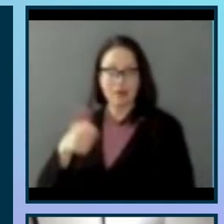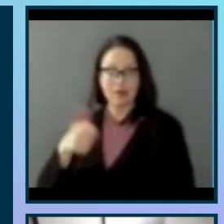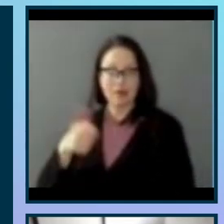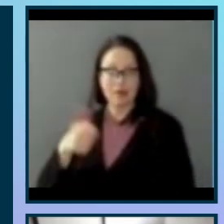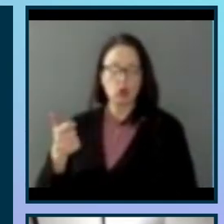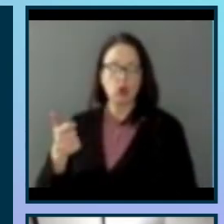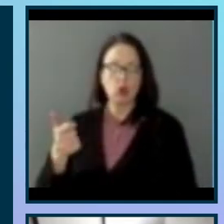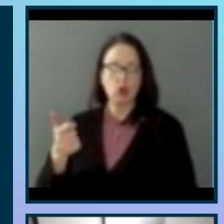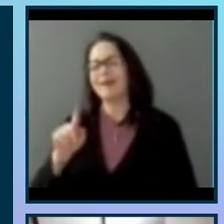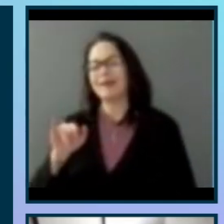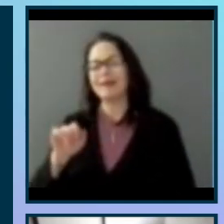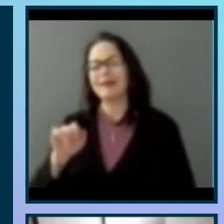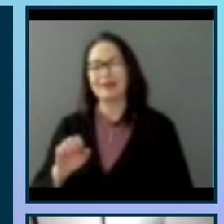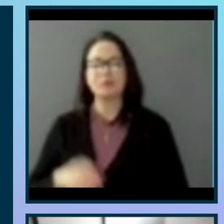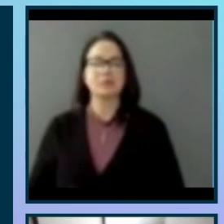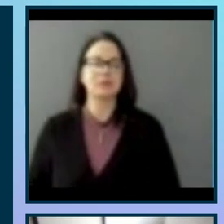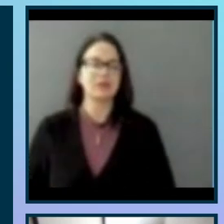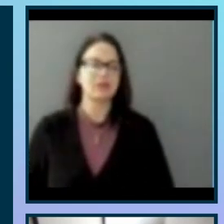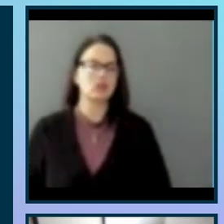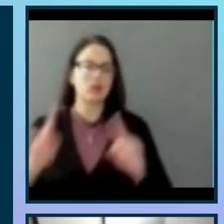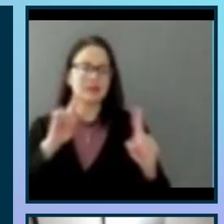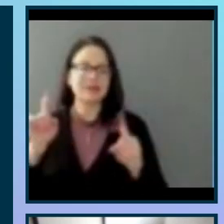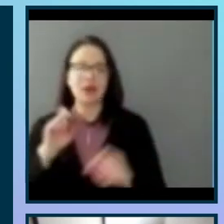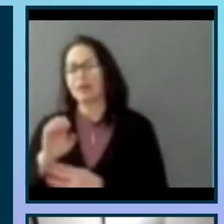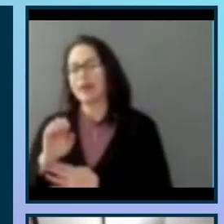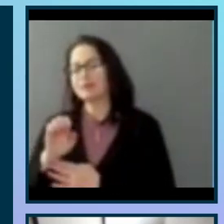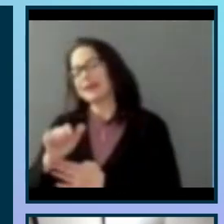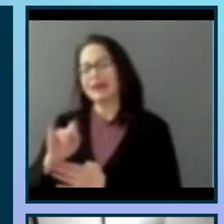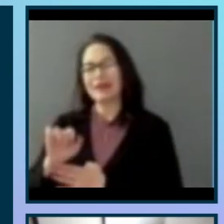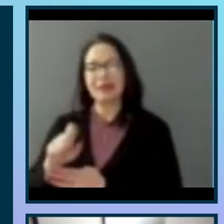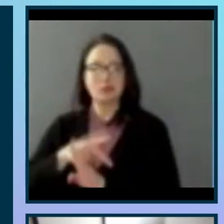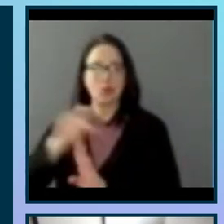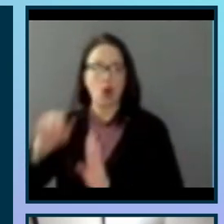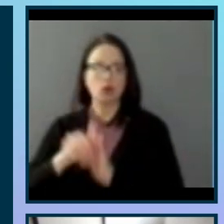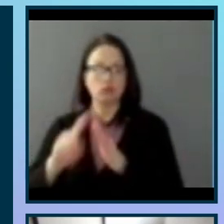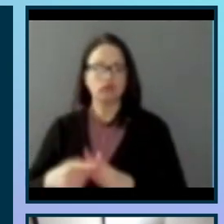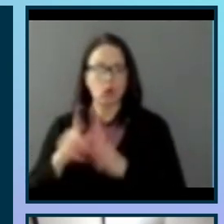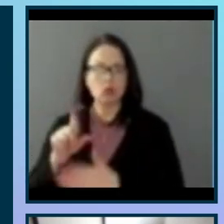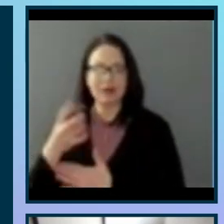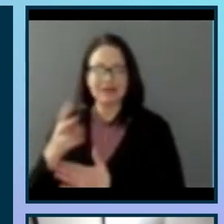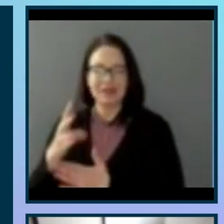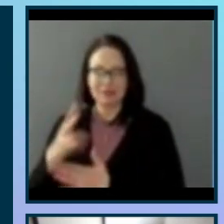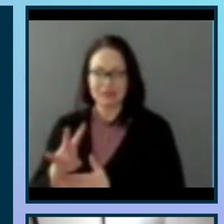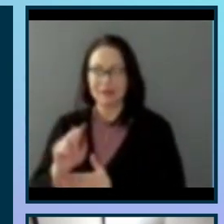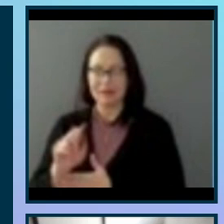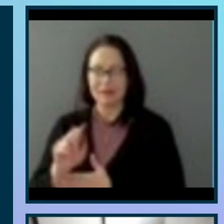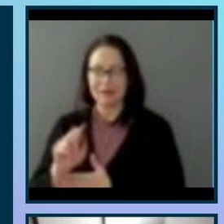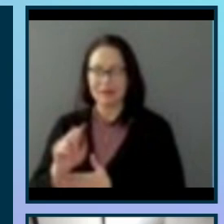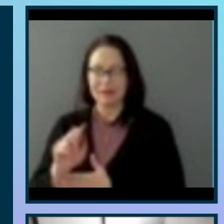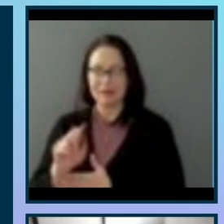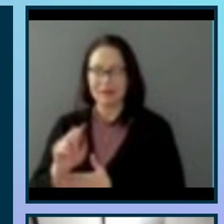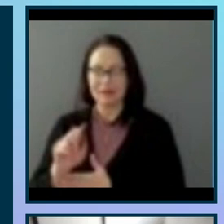So the Soundscapes Eclipse project was originally kicked off in 2017. And an app was created, which provided